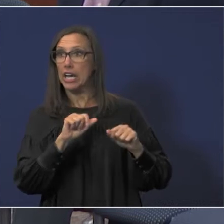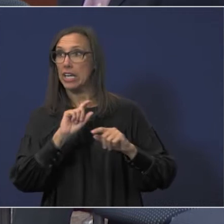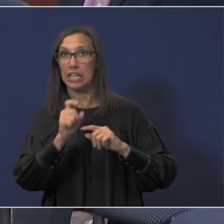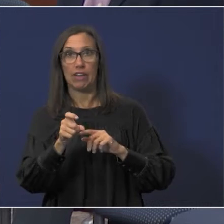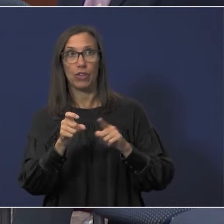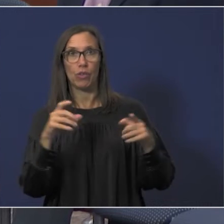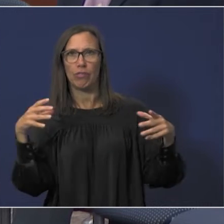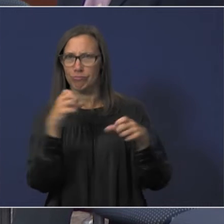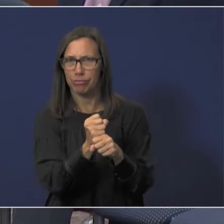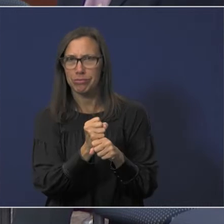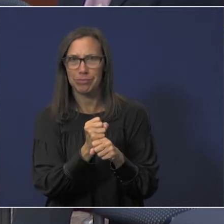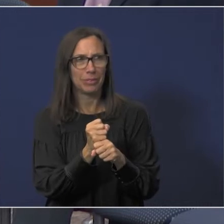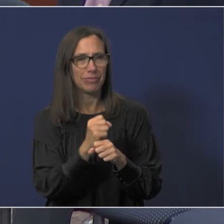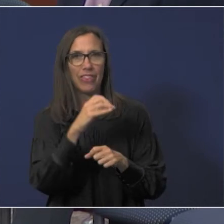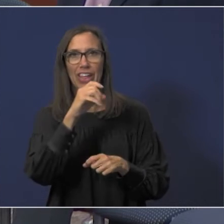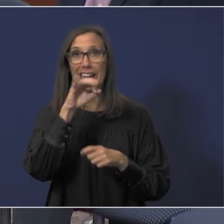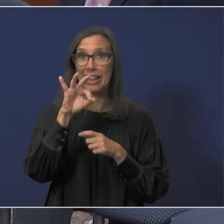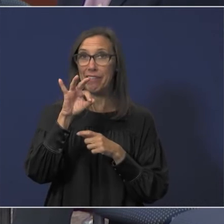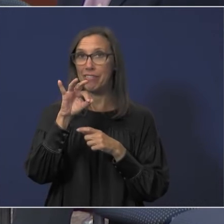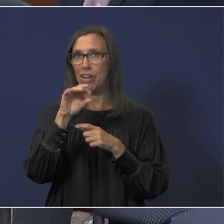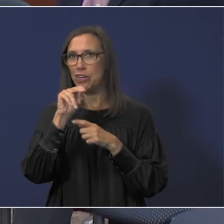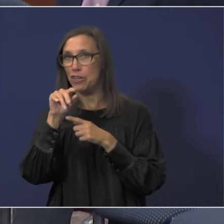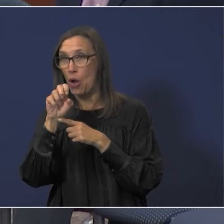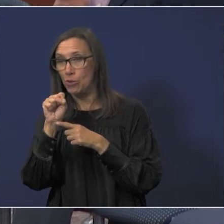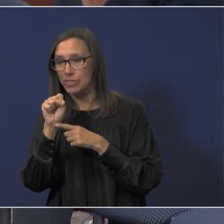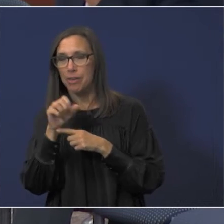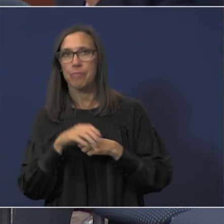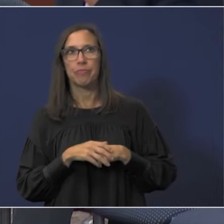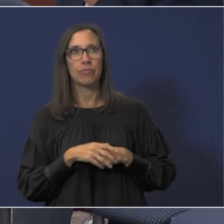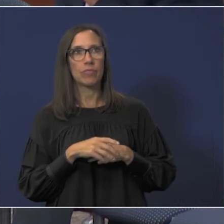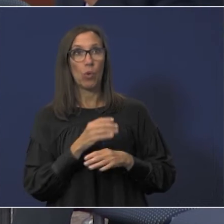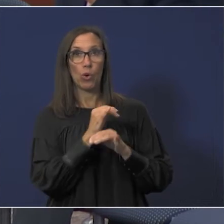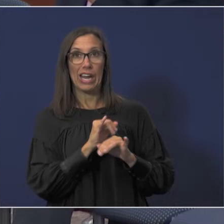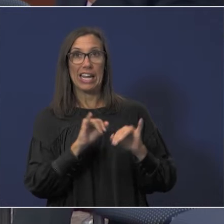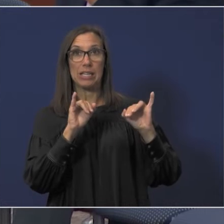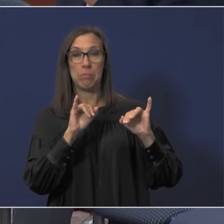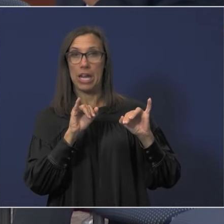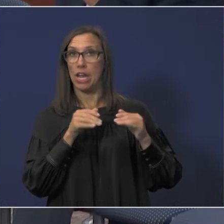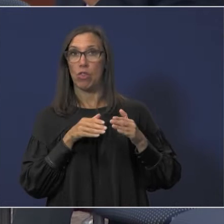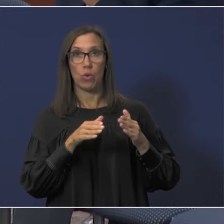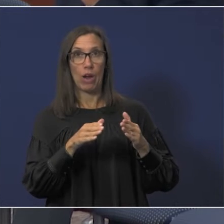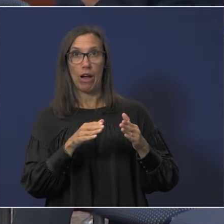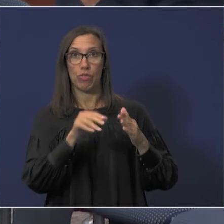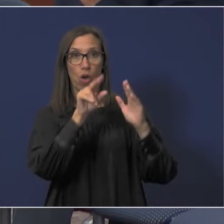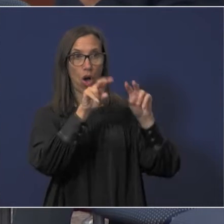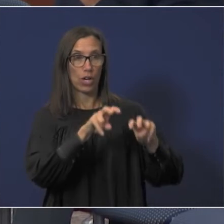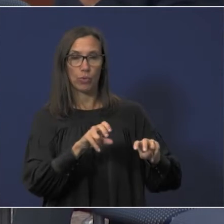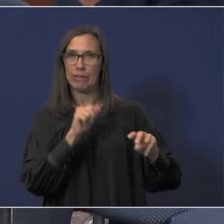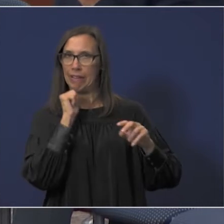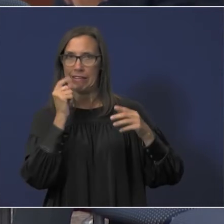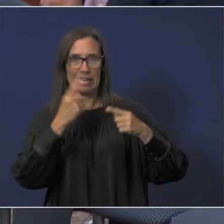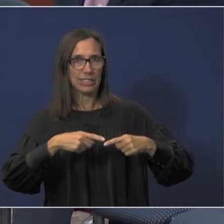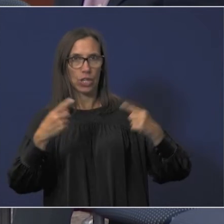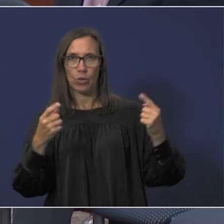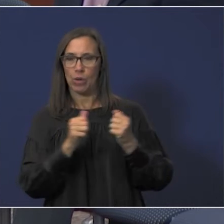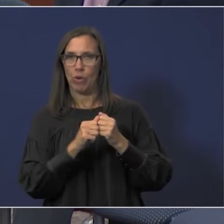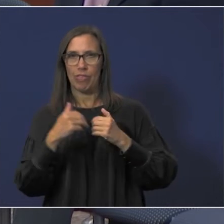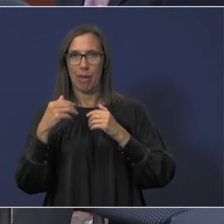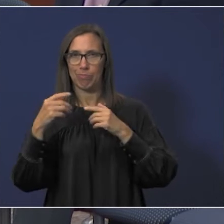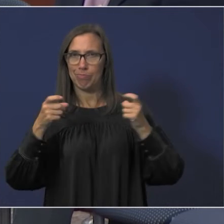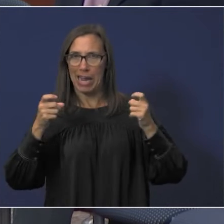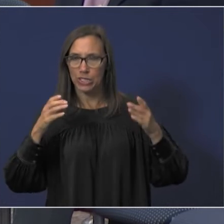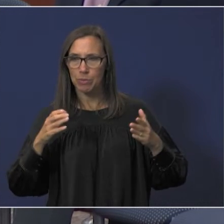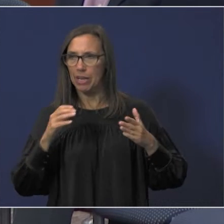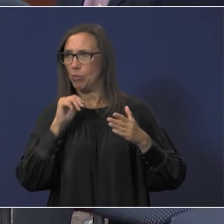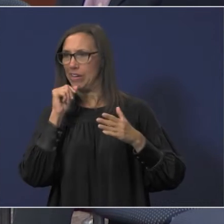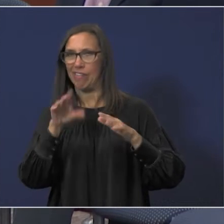the cliff the cliff notes real quick uh we remained independent throughout the audit we did not have any disagreements with management we did not have any